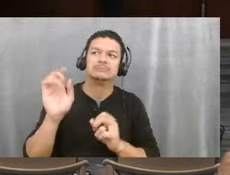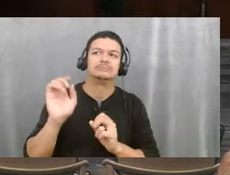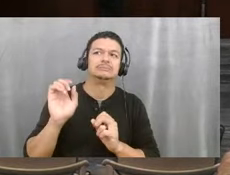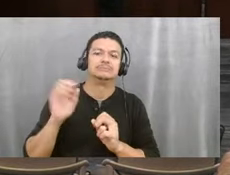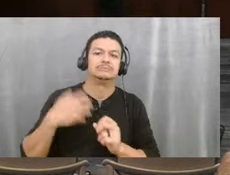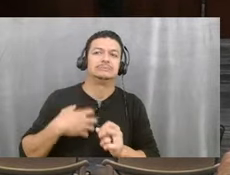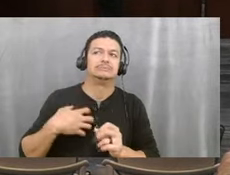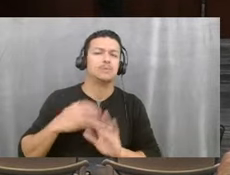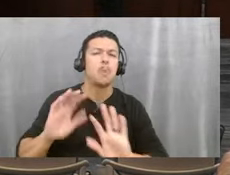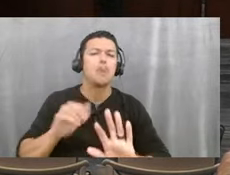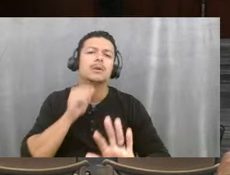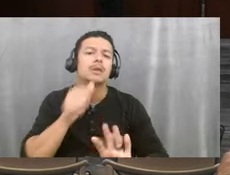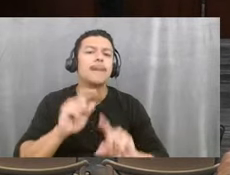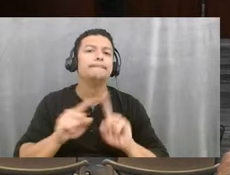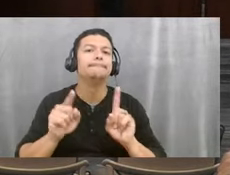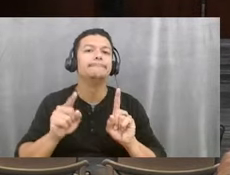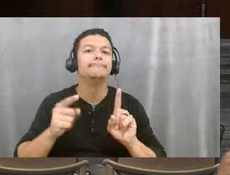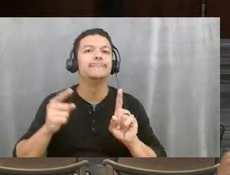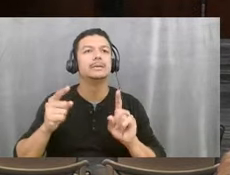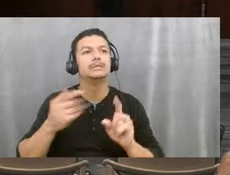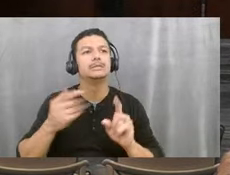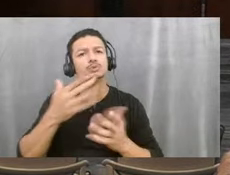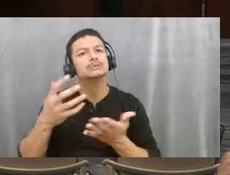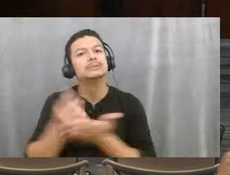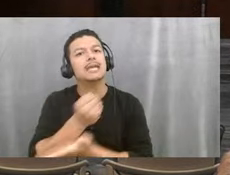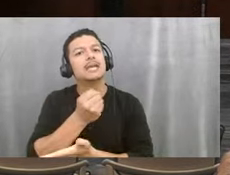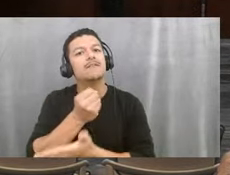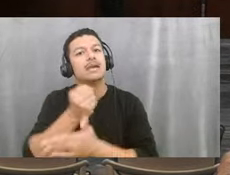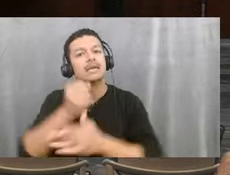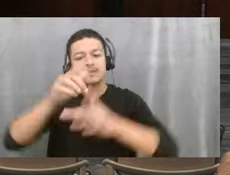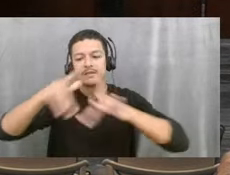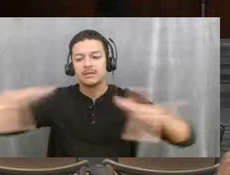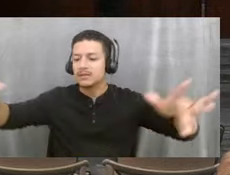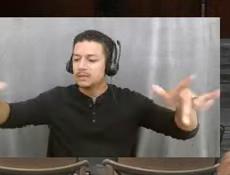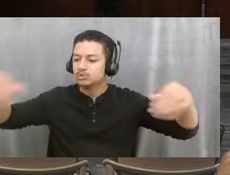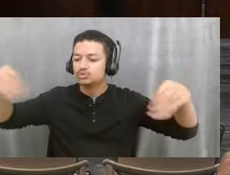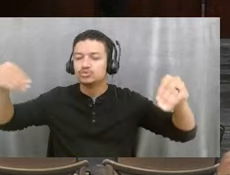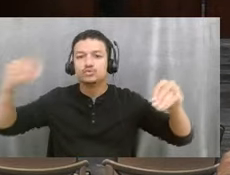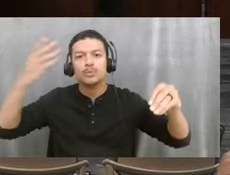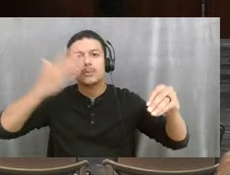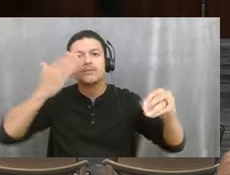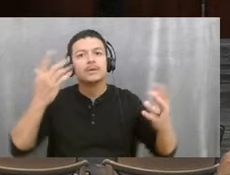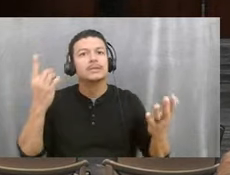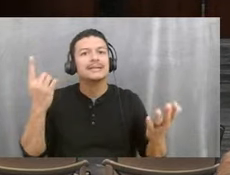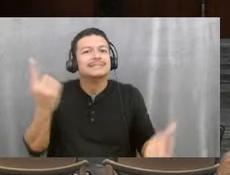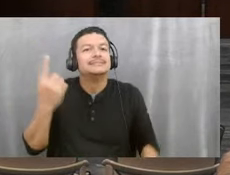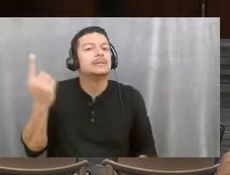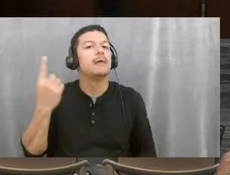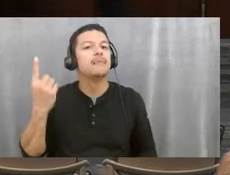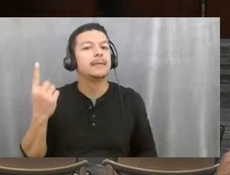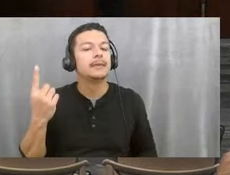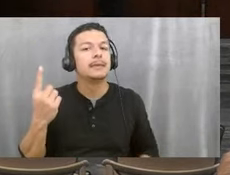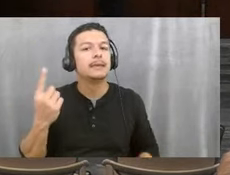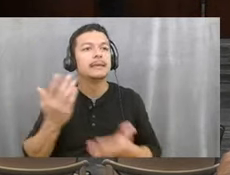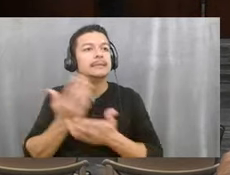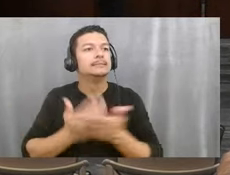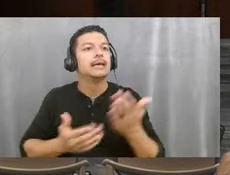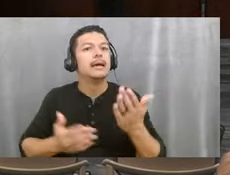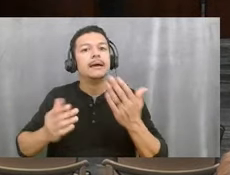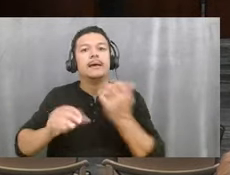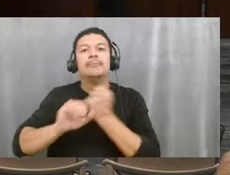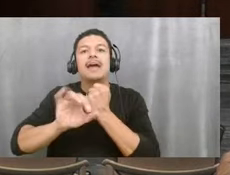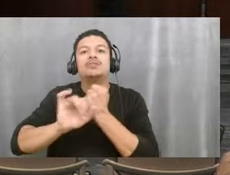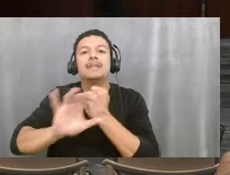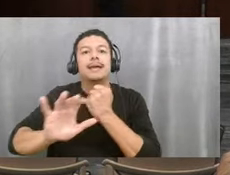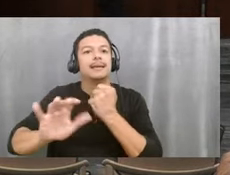a vacant storefront, um, to do something, you know, some sort of advertising or, um,